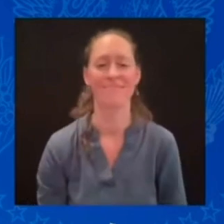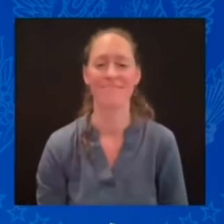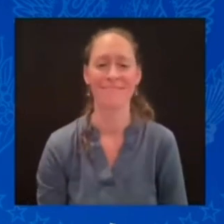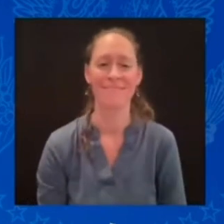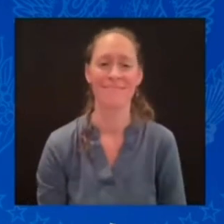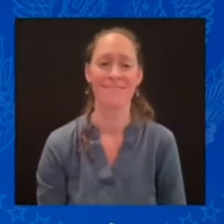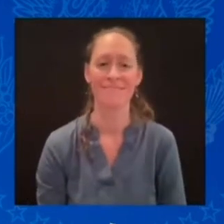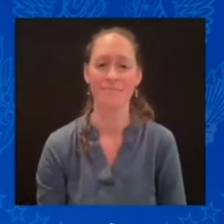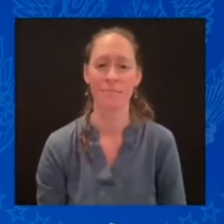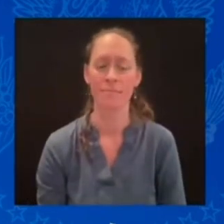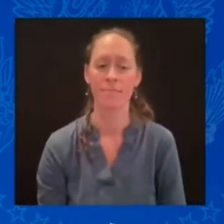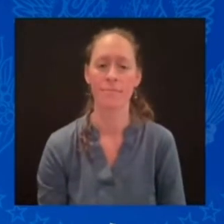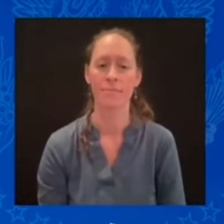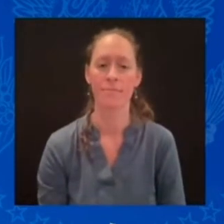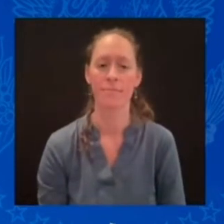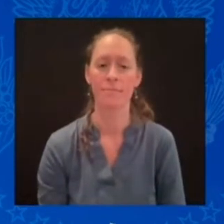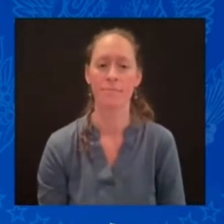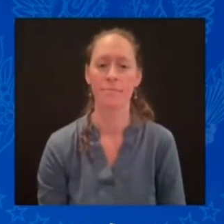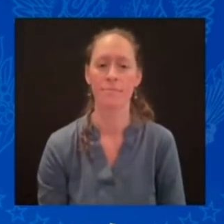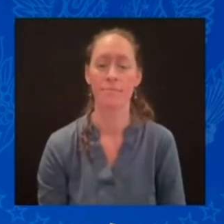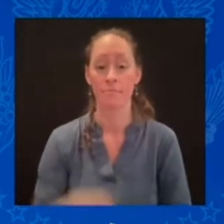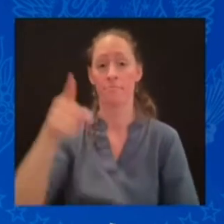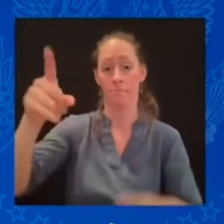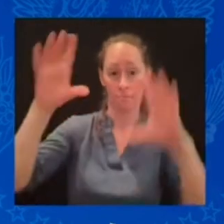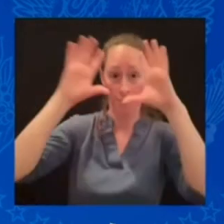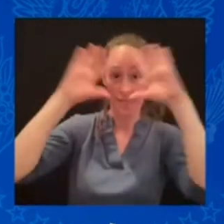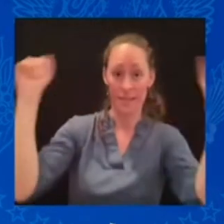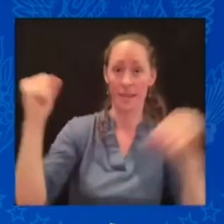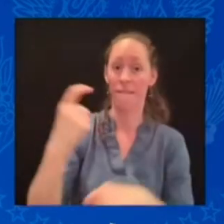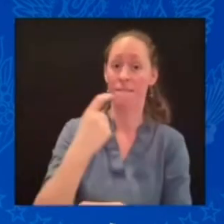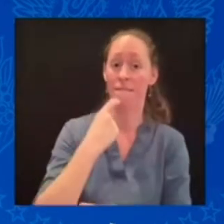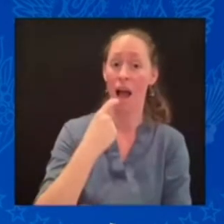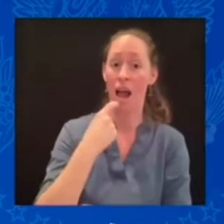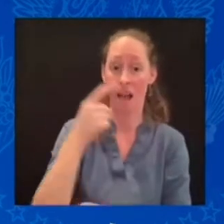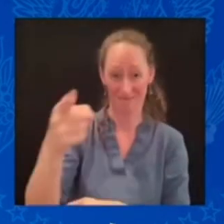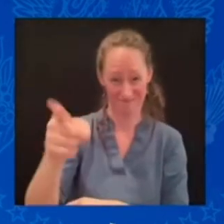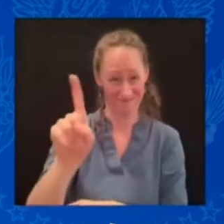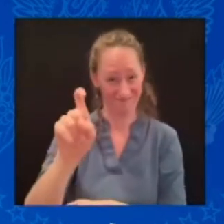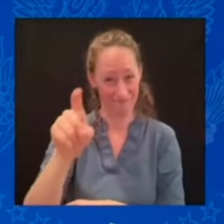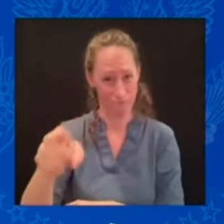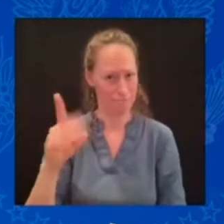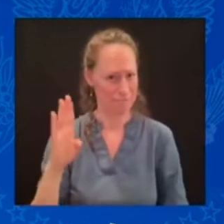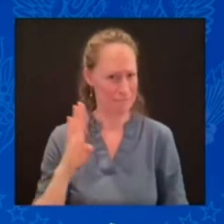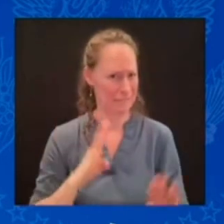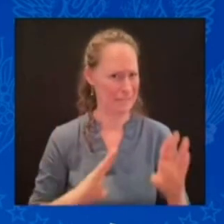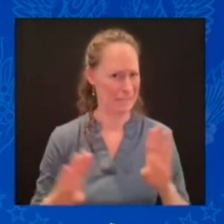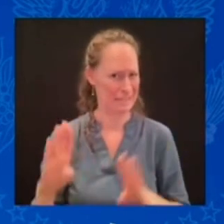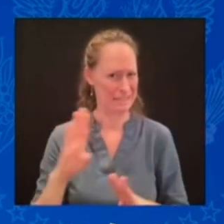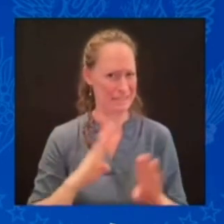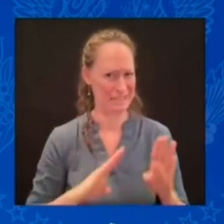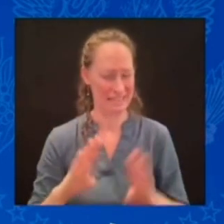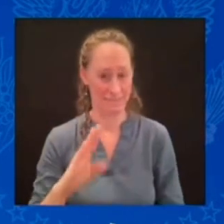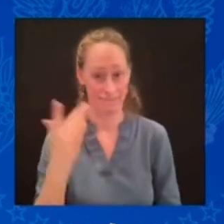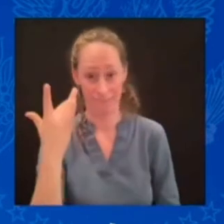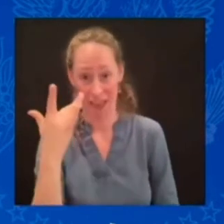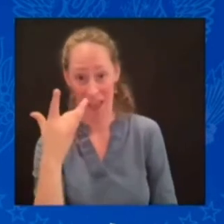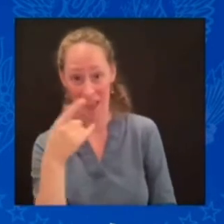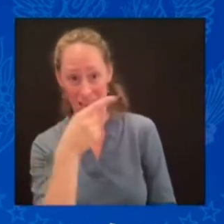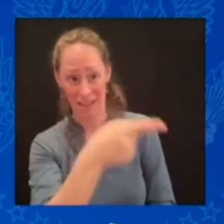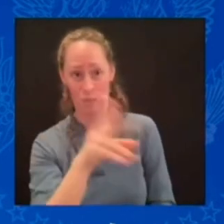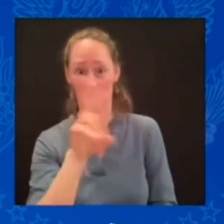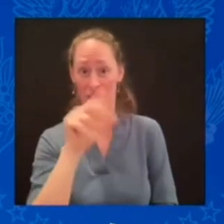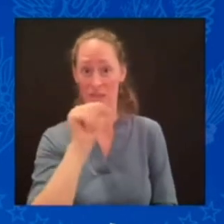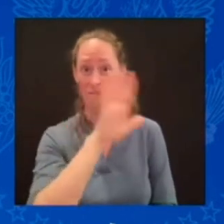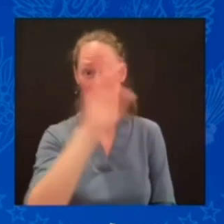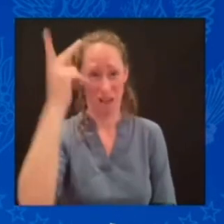a future. Are you worried that the political instability in US will cause issues in the alliance in the future? Let me